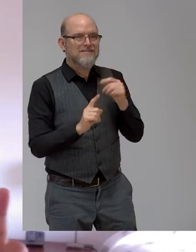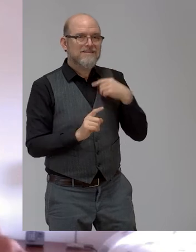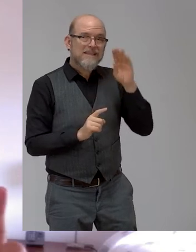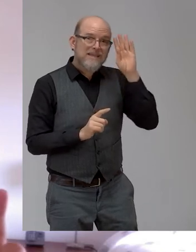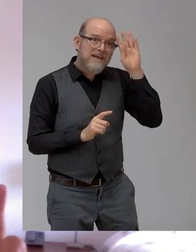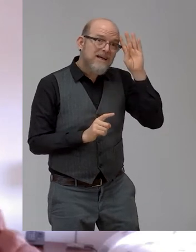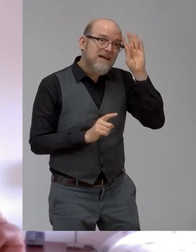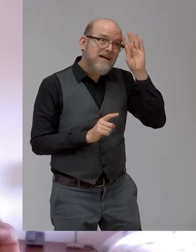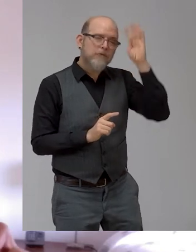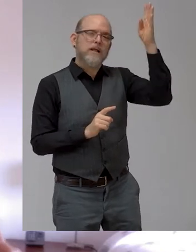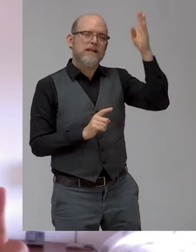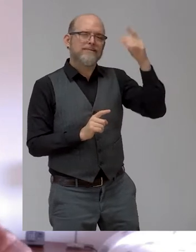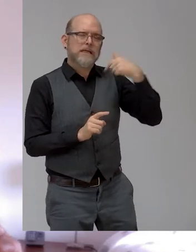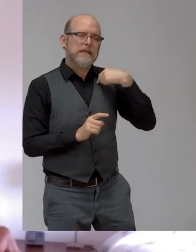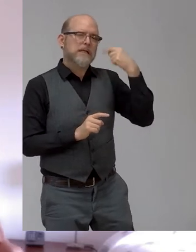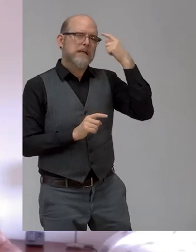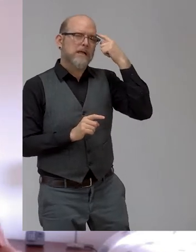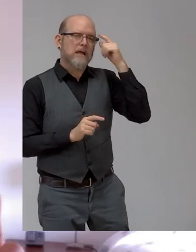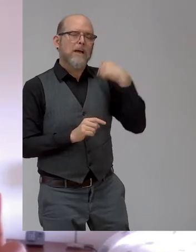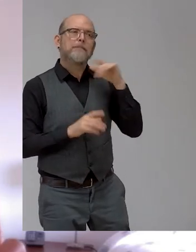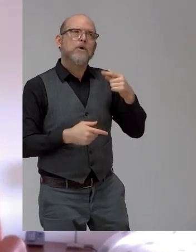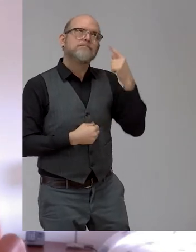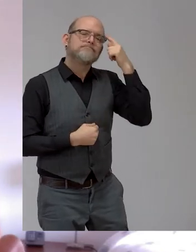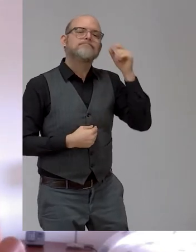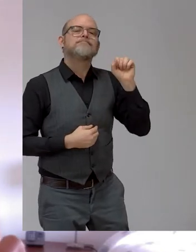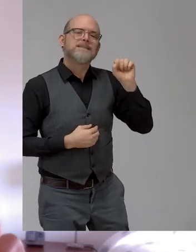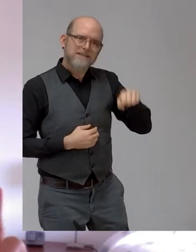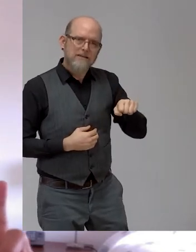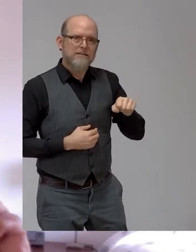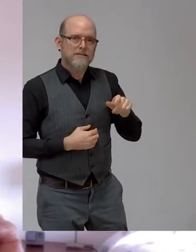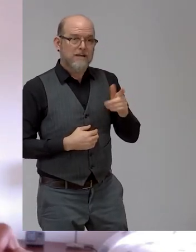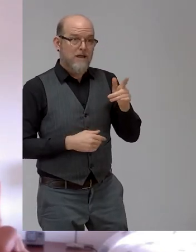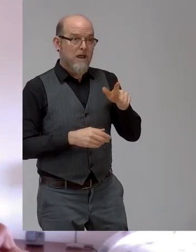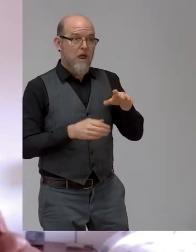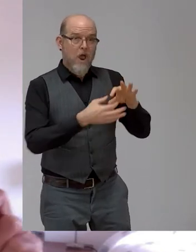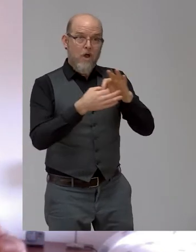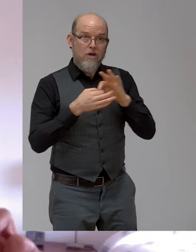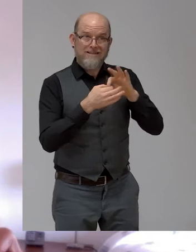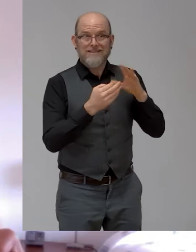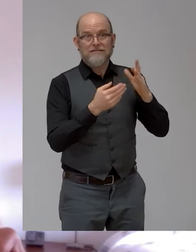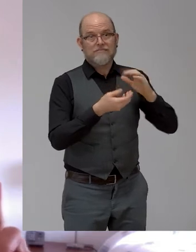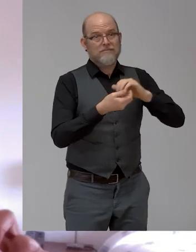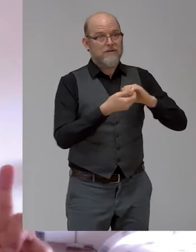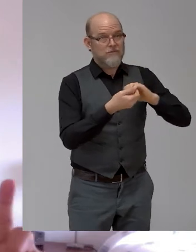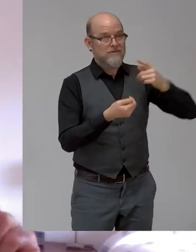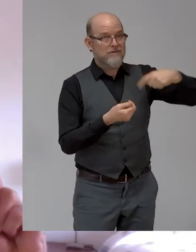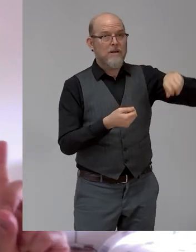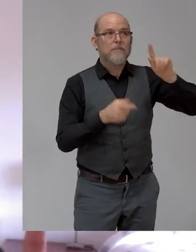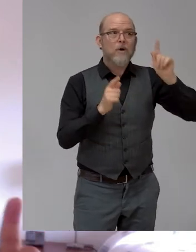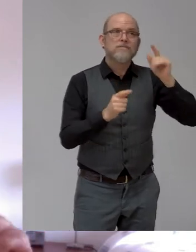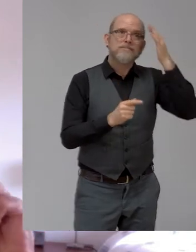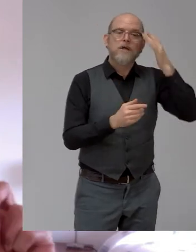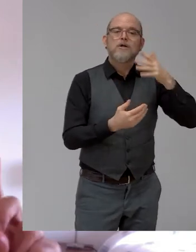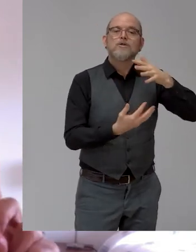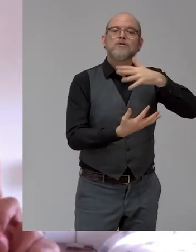firm believer, right? That every organization, every company must have a social purpose, right? You take a social purpose, whatever that may be,